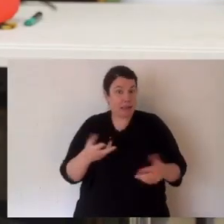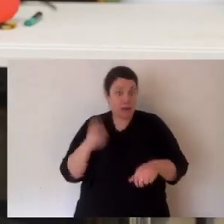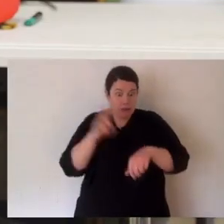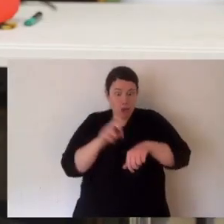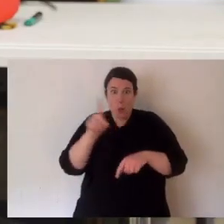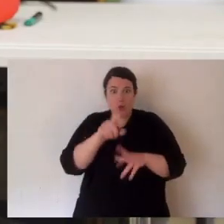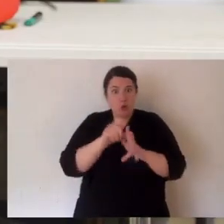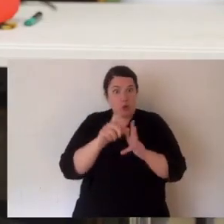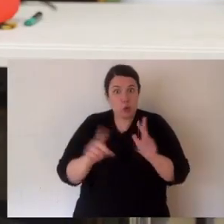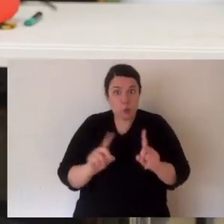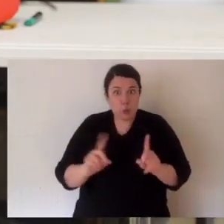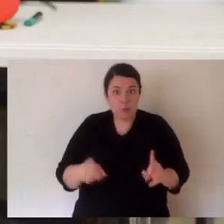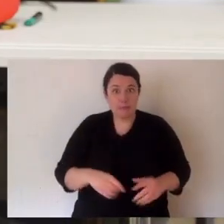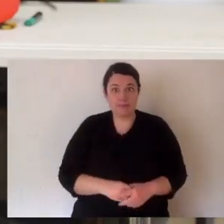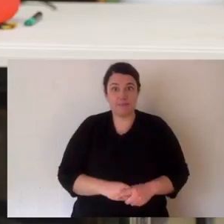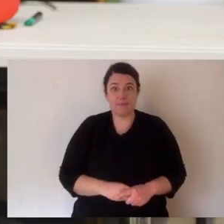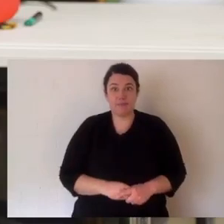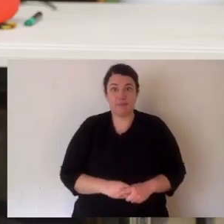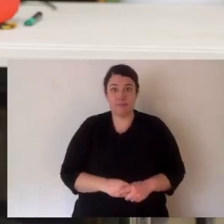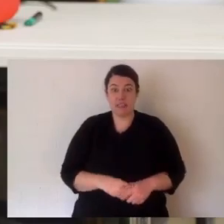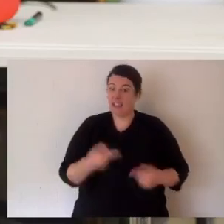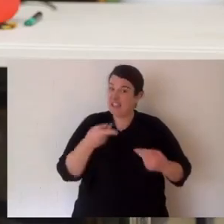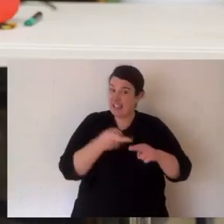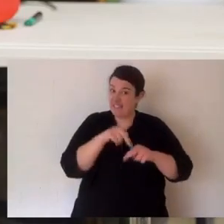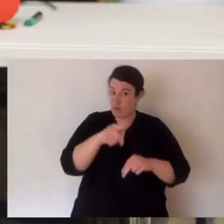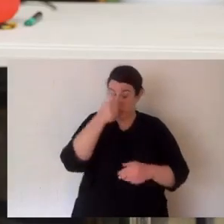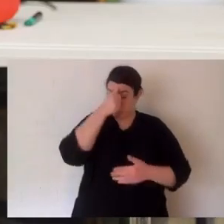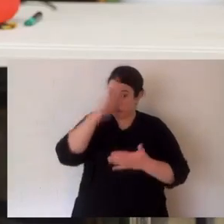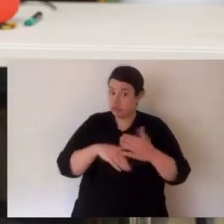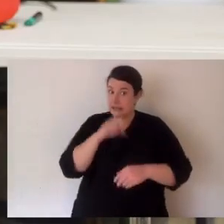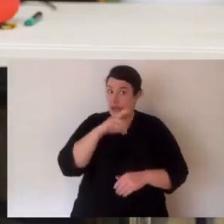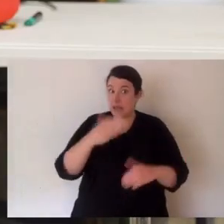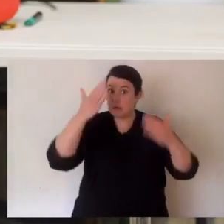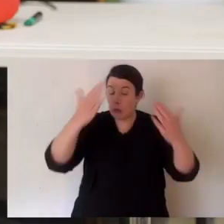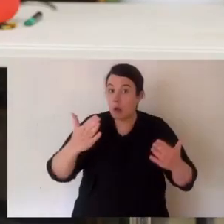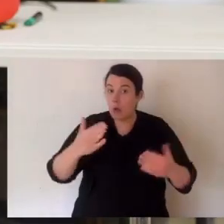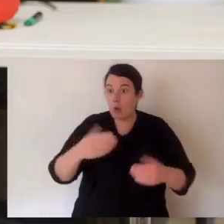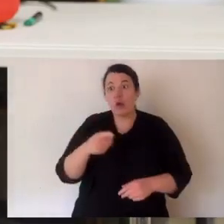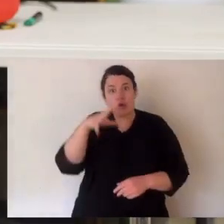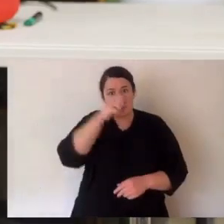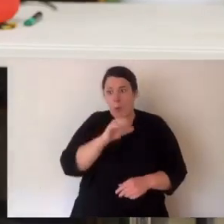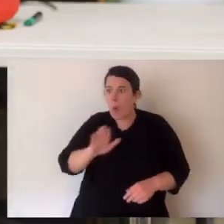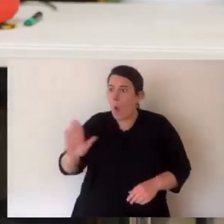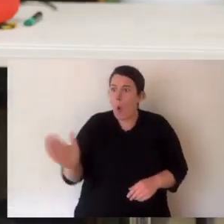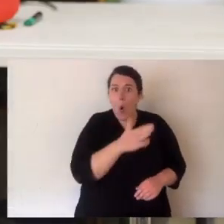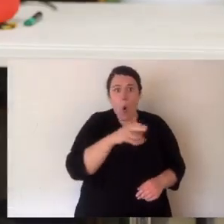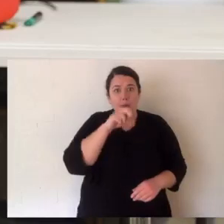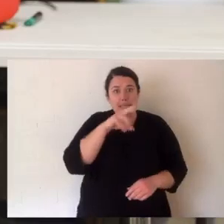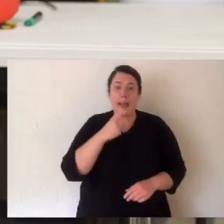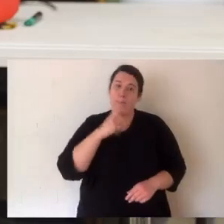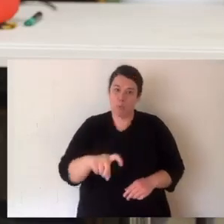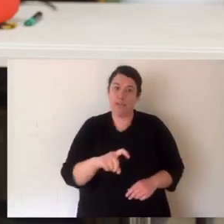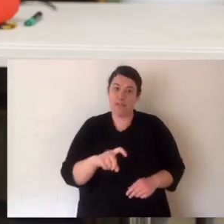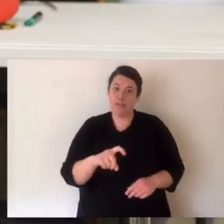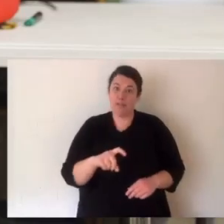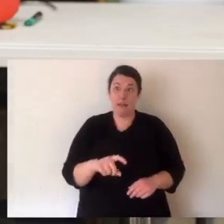Now, first of all, if you're not a snake professional, you should class every snake as venomous because you don't know that it's not. The easiest